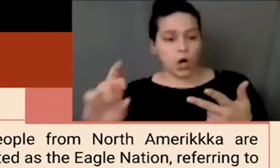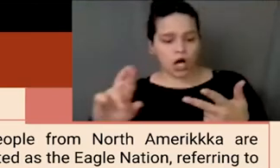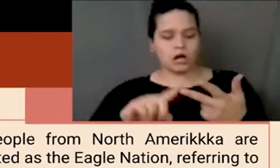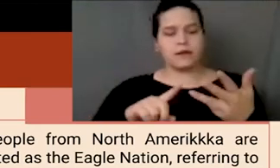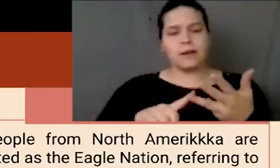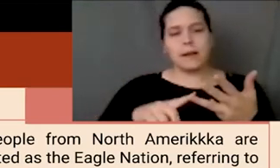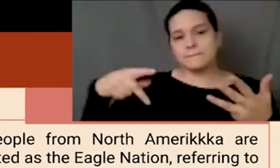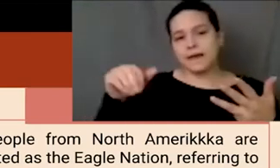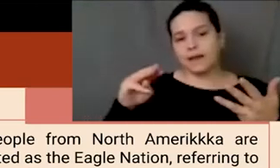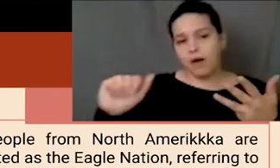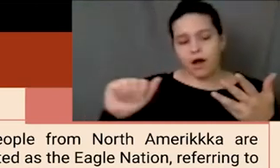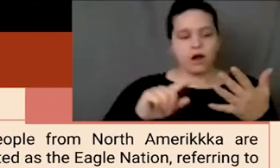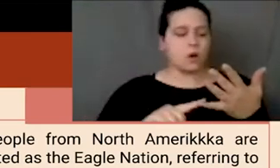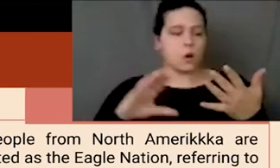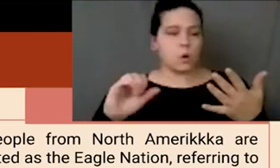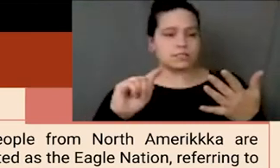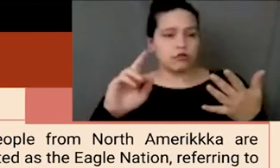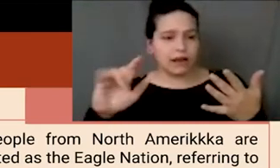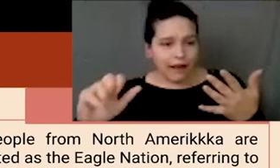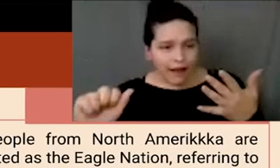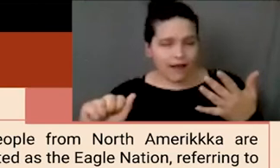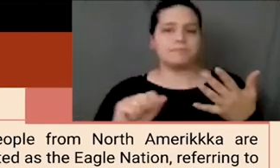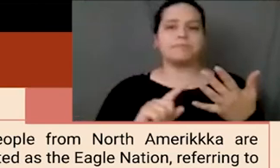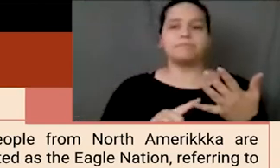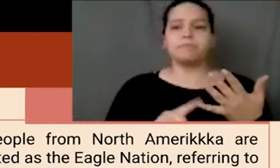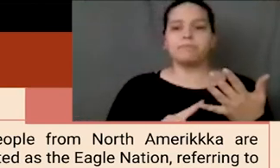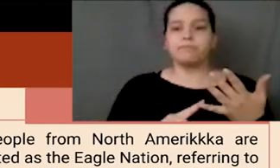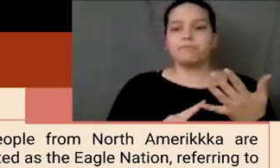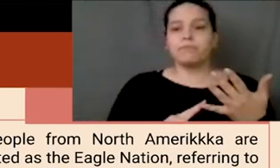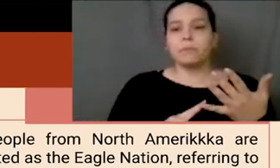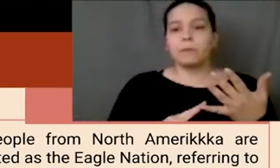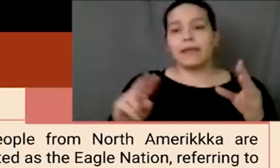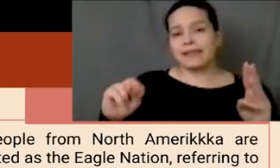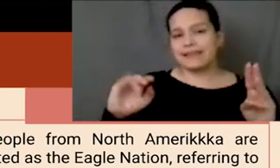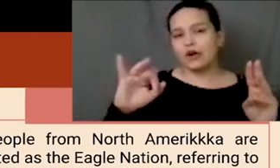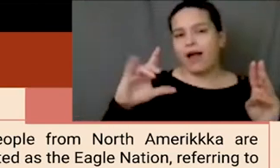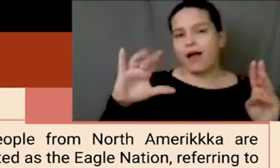And it is because of the dominating bird spirit of the Quetzal.